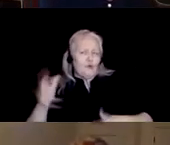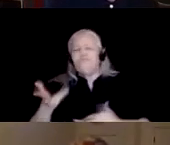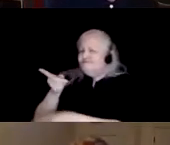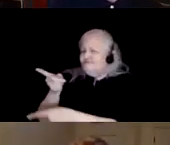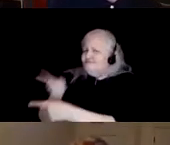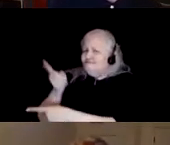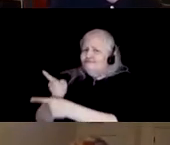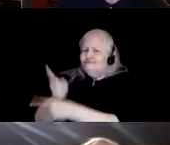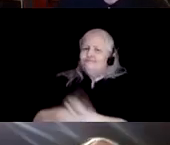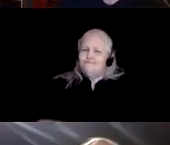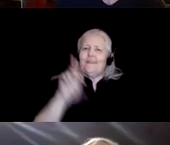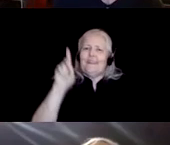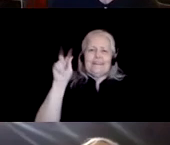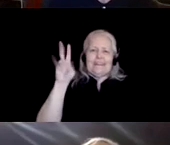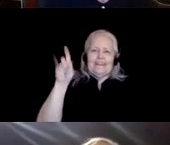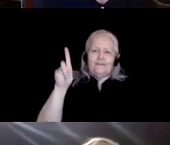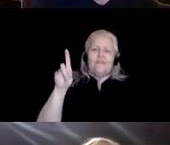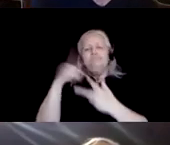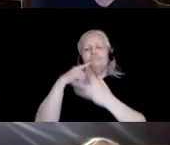Absolutely. Congratulations, everyone.